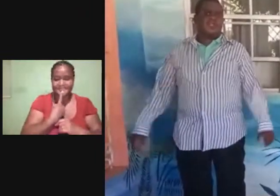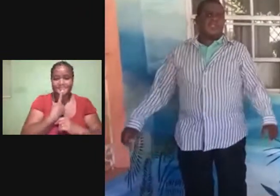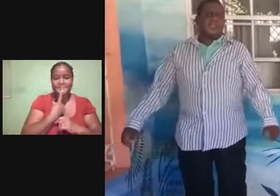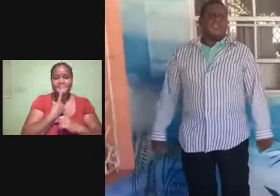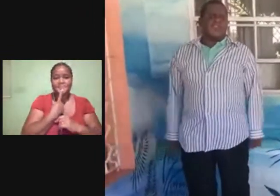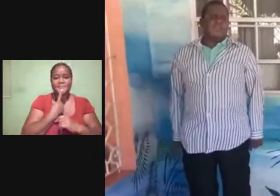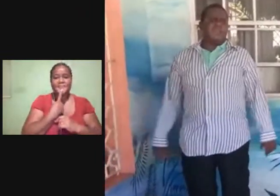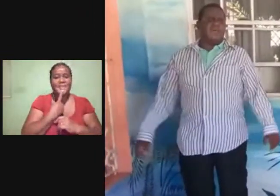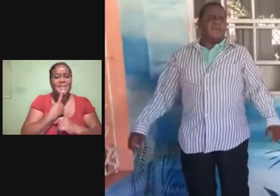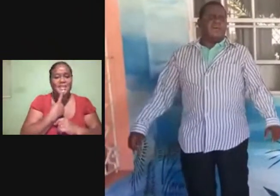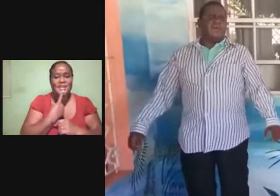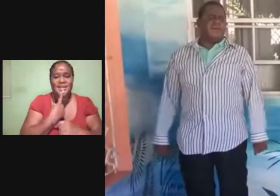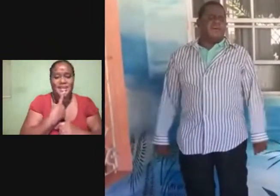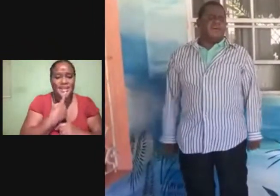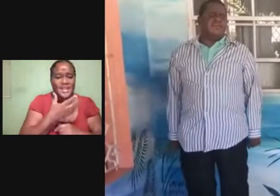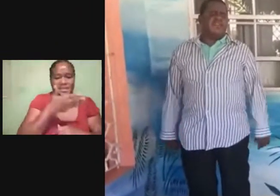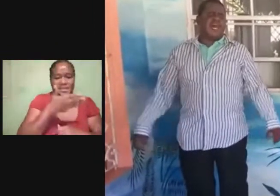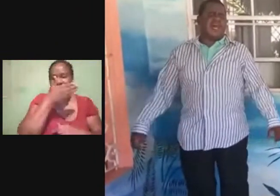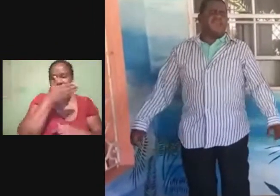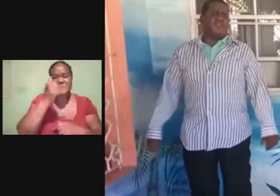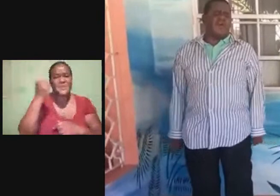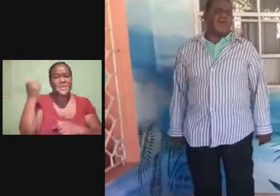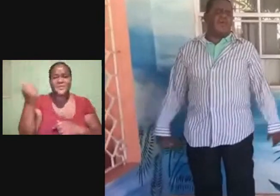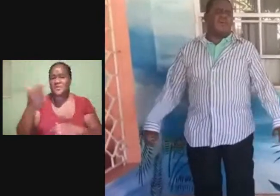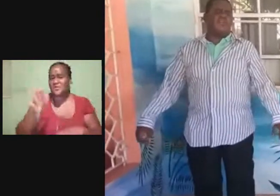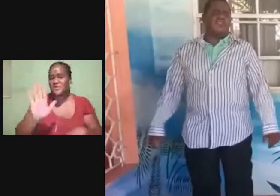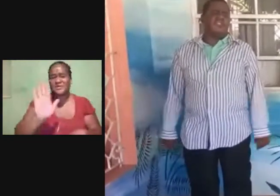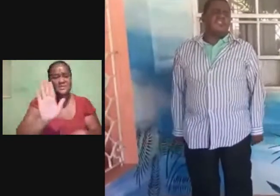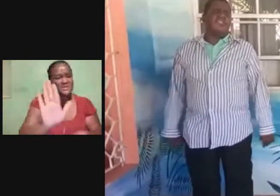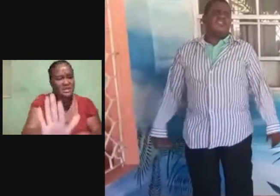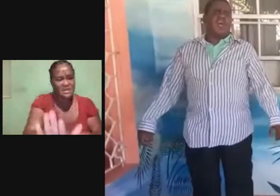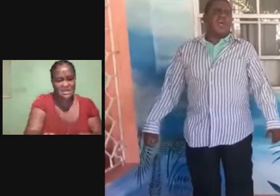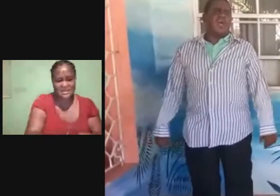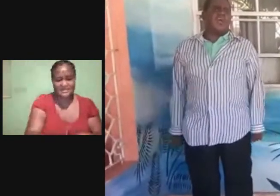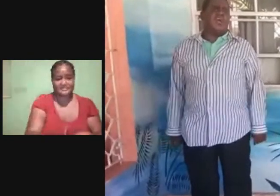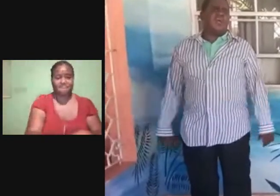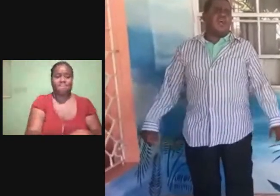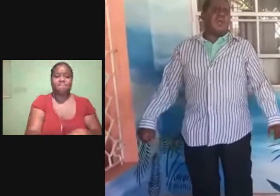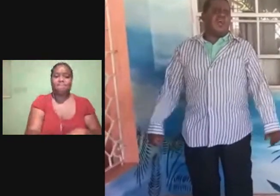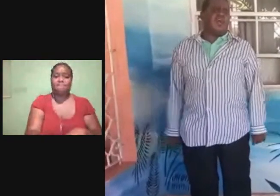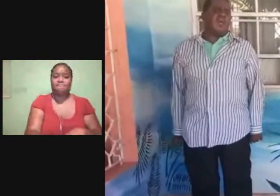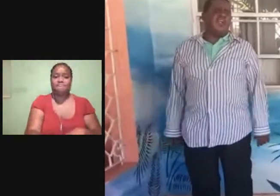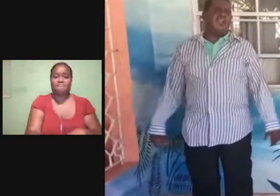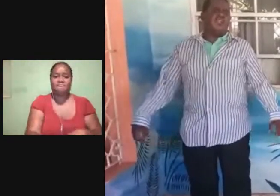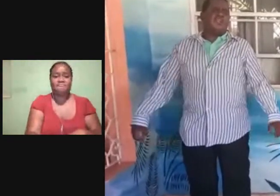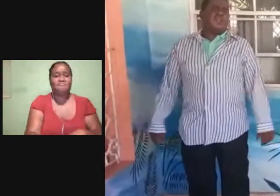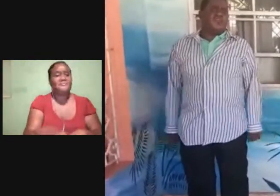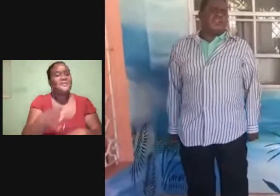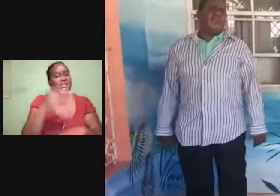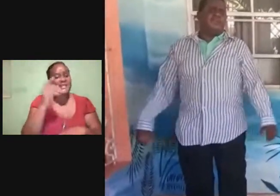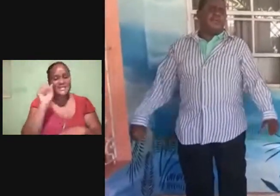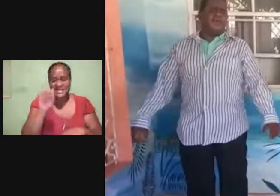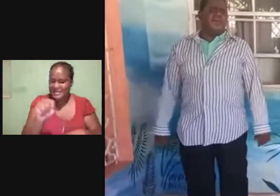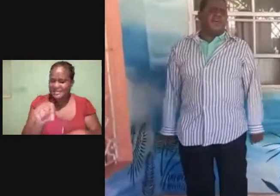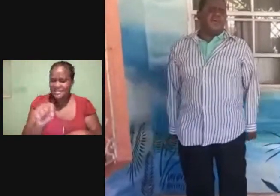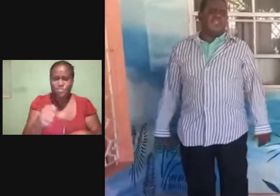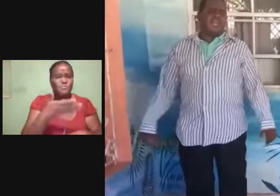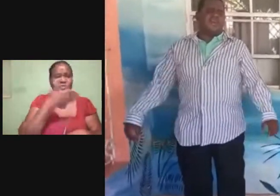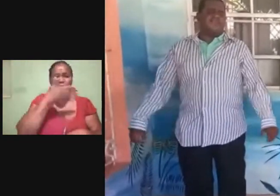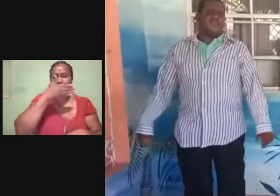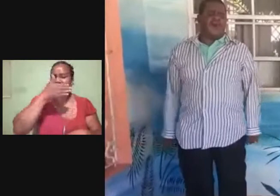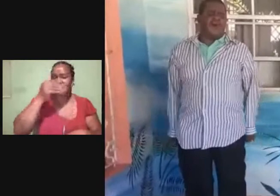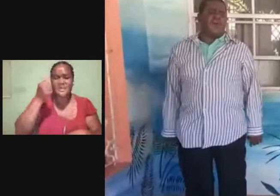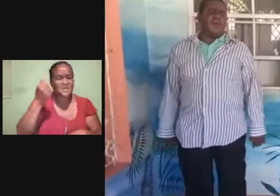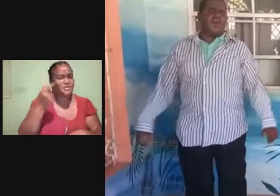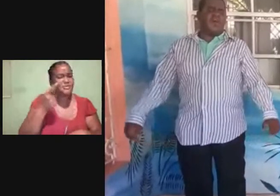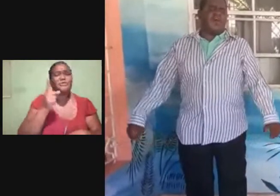He'll be worth it after all Child Child It will be worth